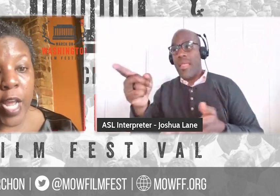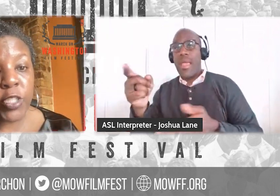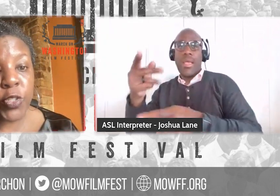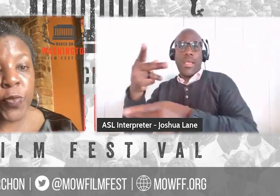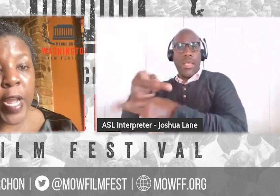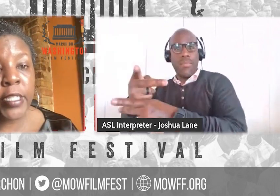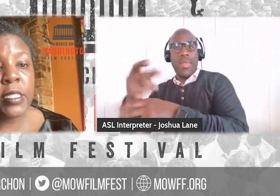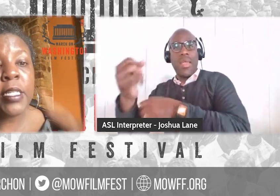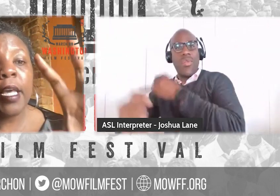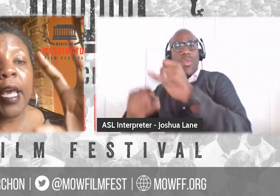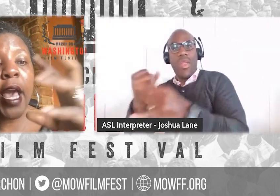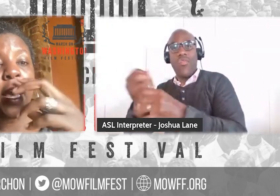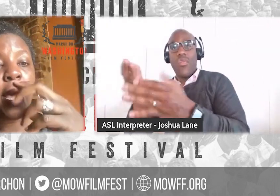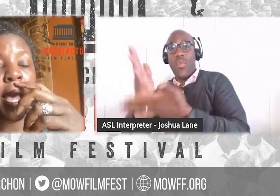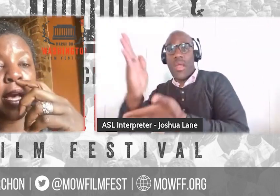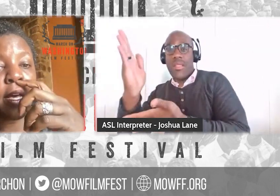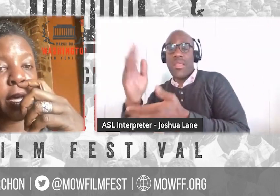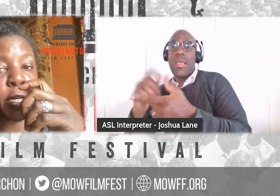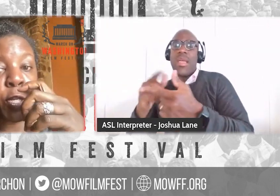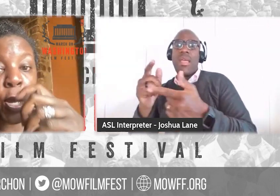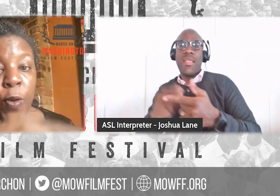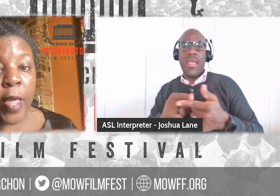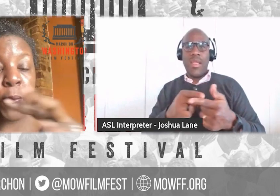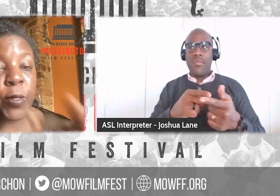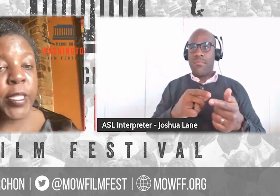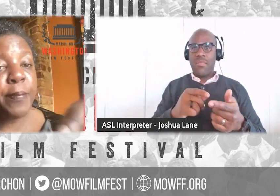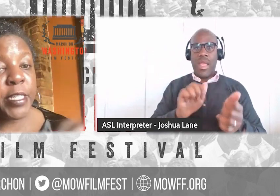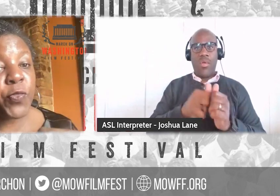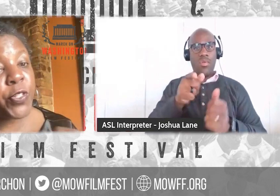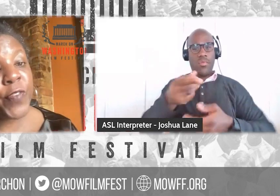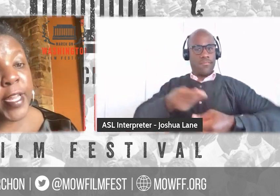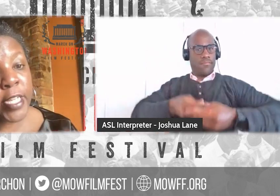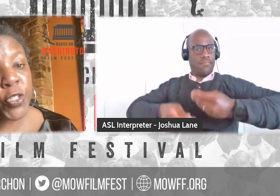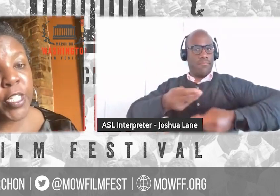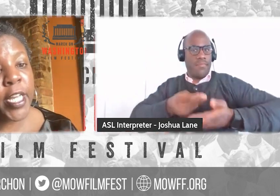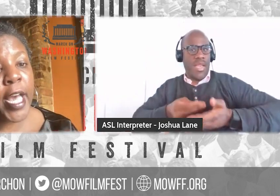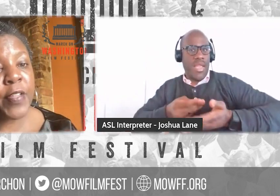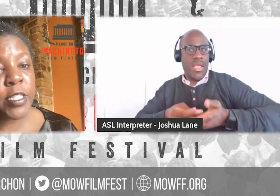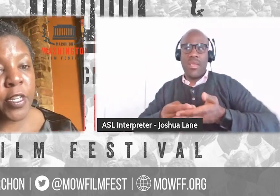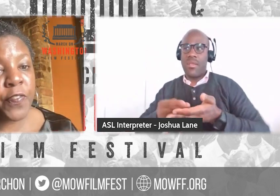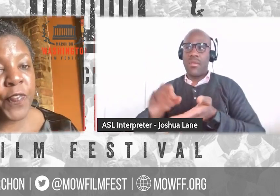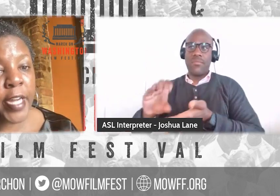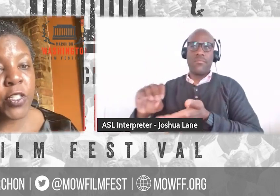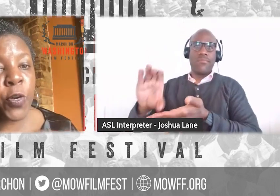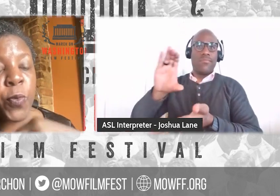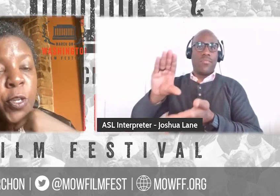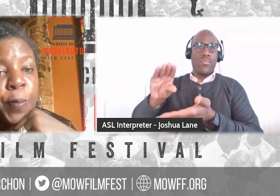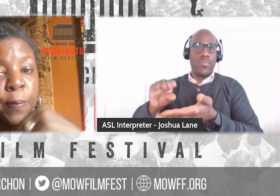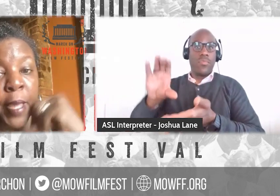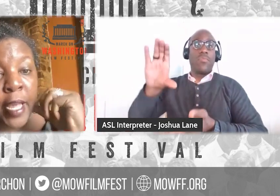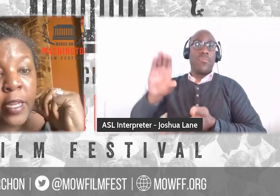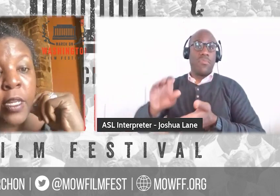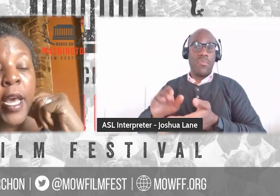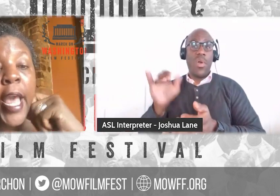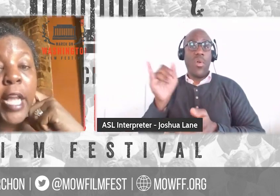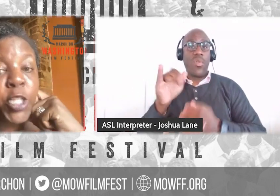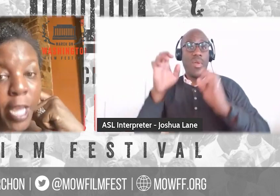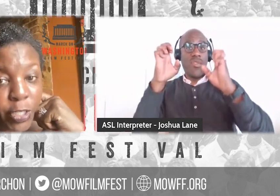to get the international rights, you know, and then what that means for you financially, how that's going to affect, you know, what you're being paid.